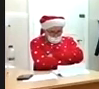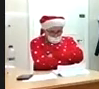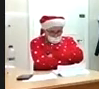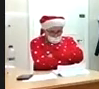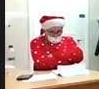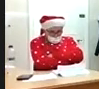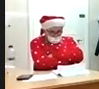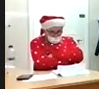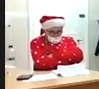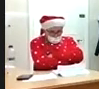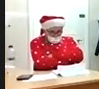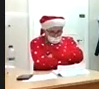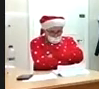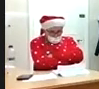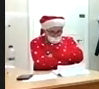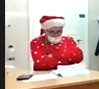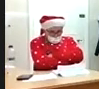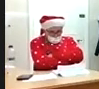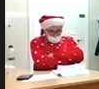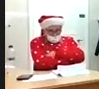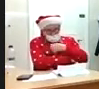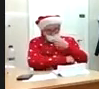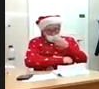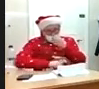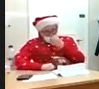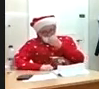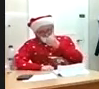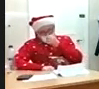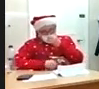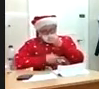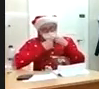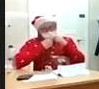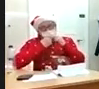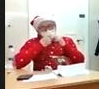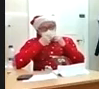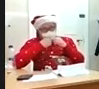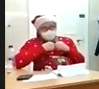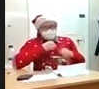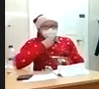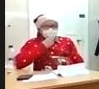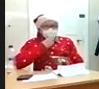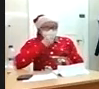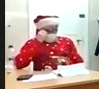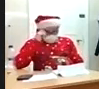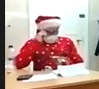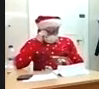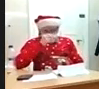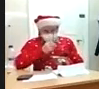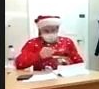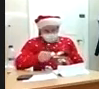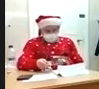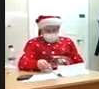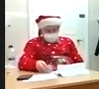of the people in ireland who passed away with um due to covert so we're thinking of of other people as well